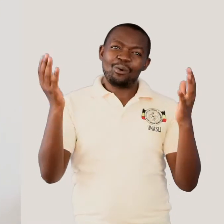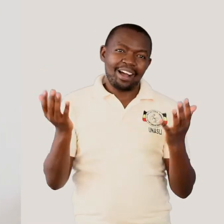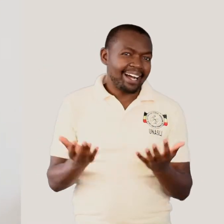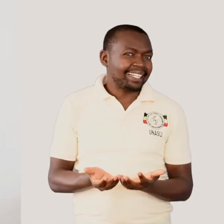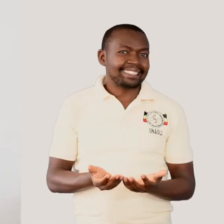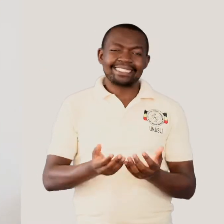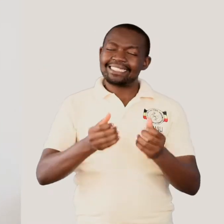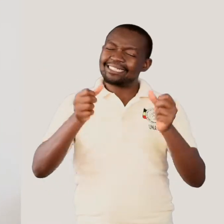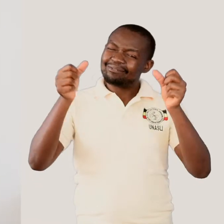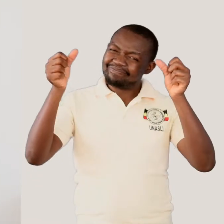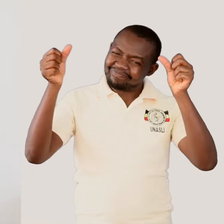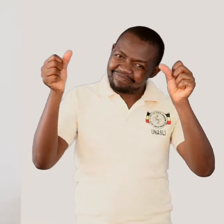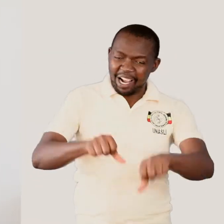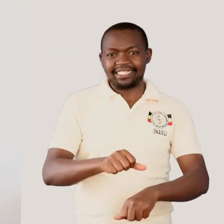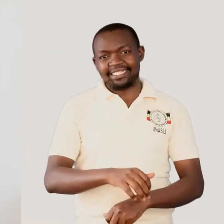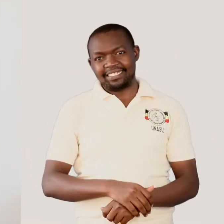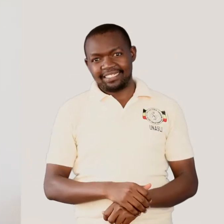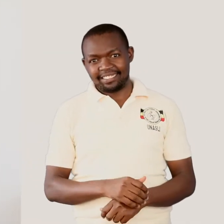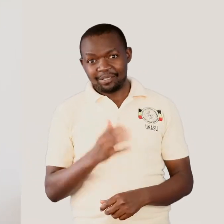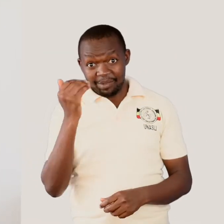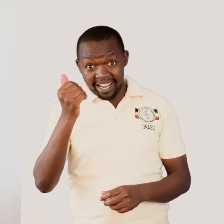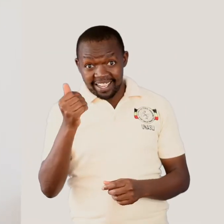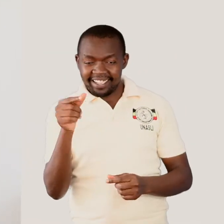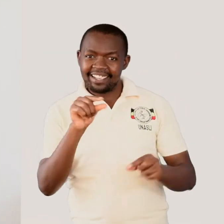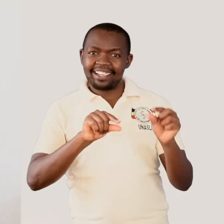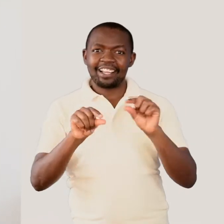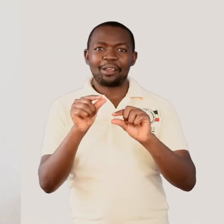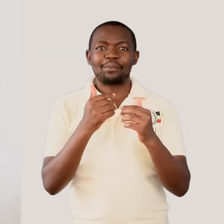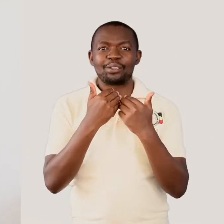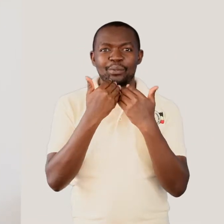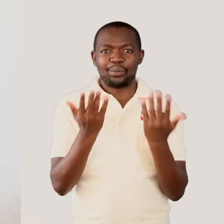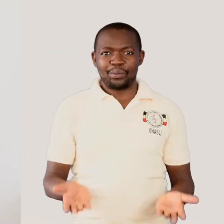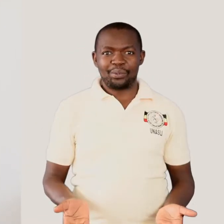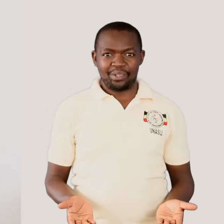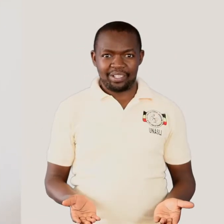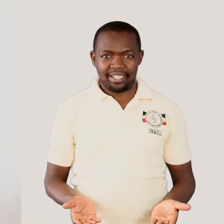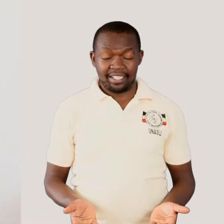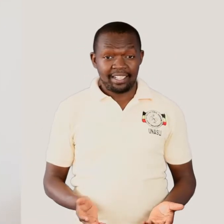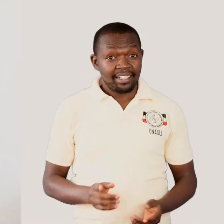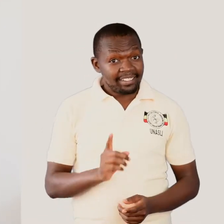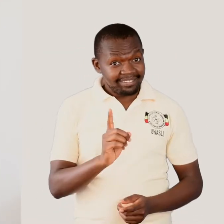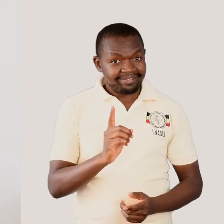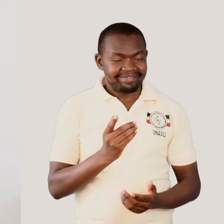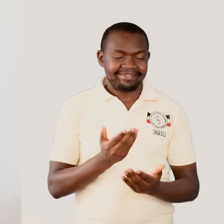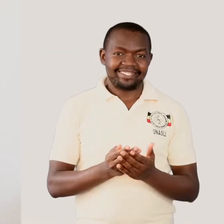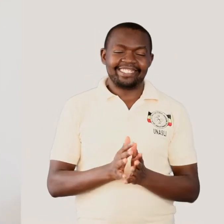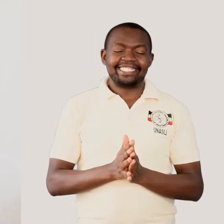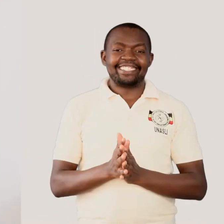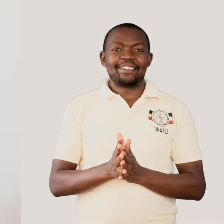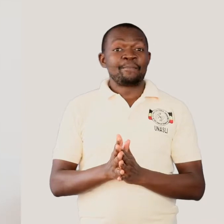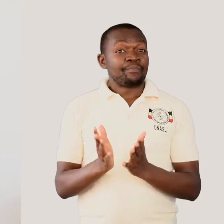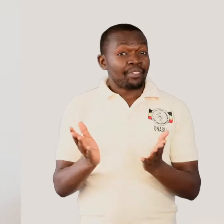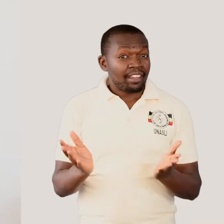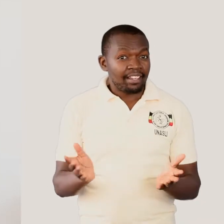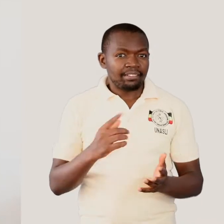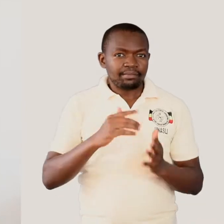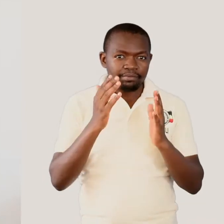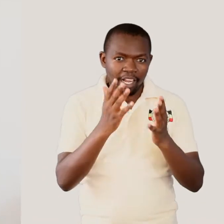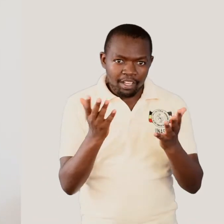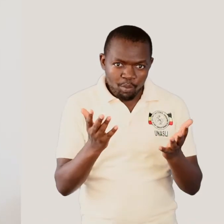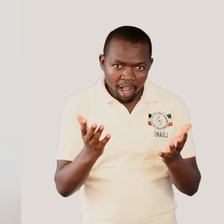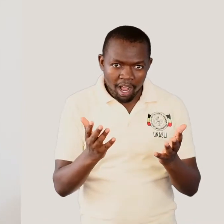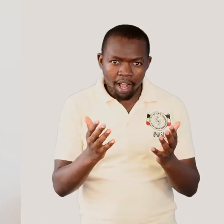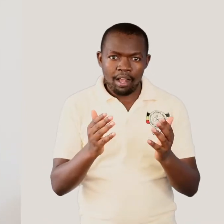no knowledge of chemistry. Good. Let us now look at the